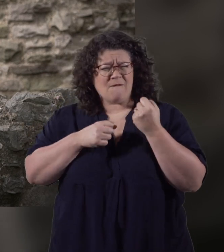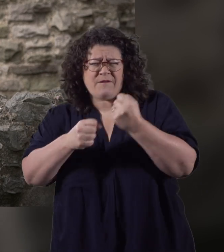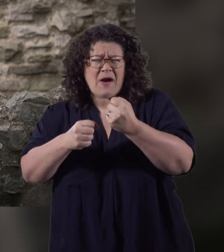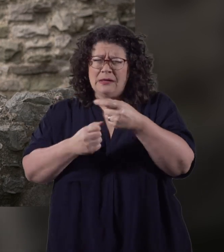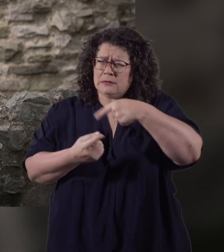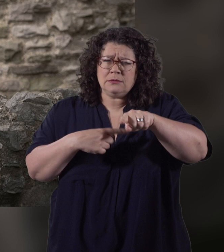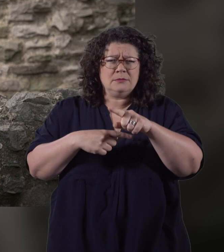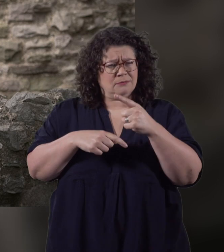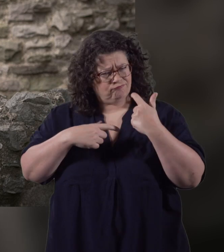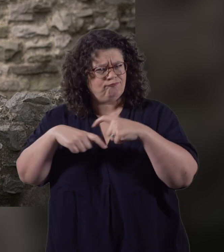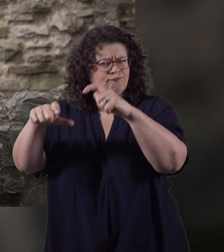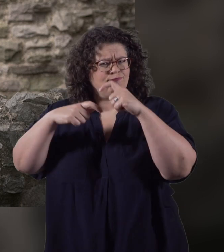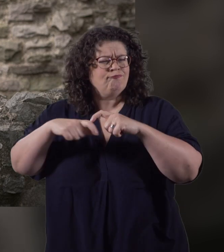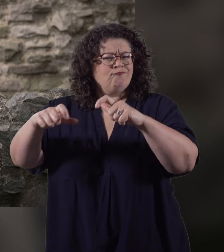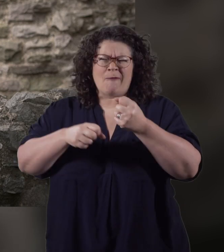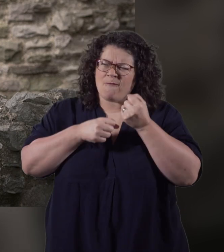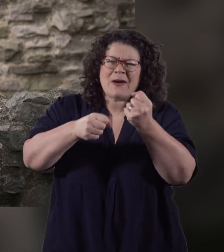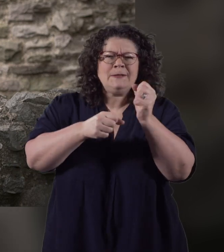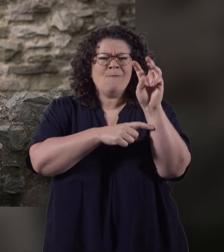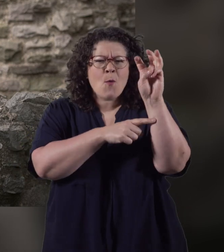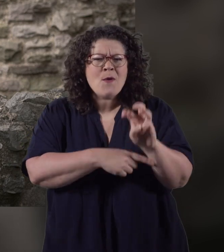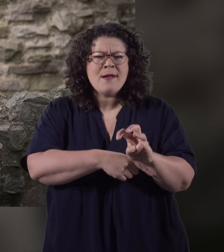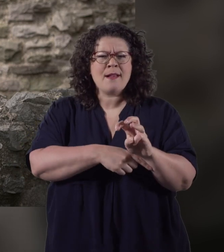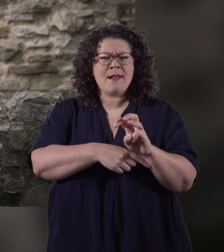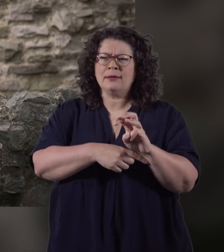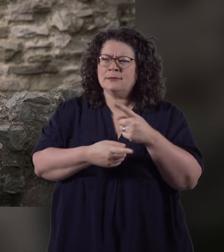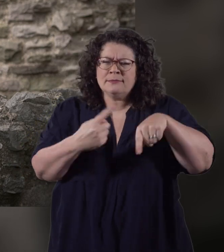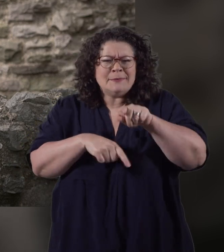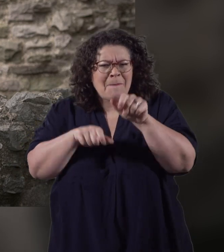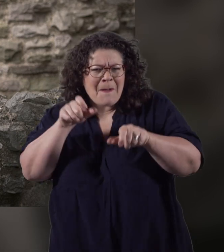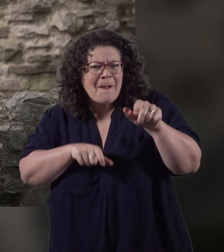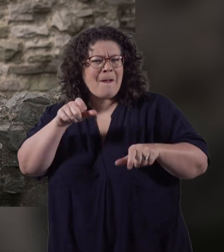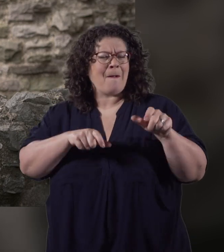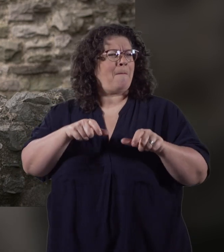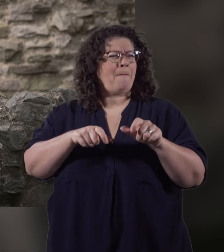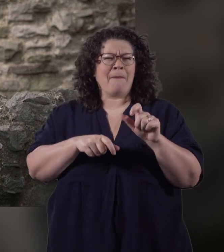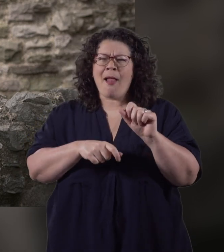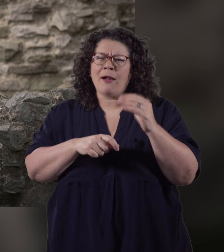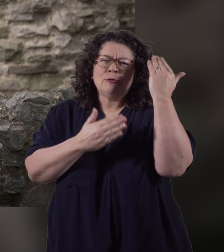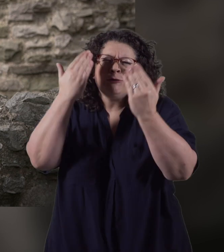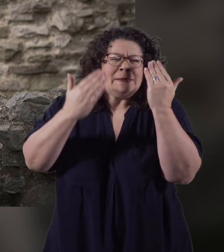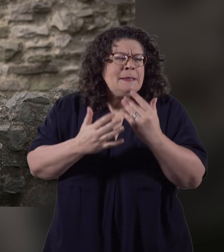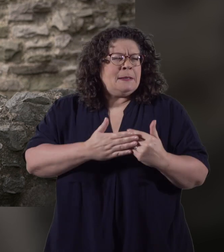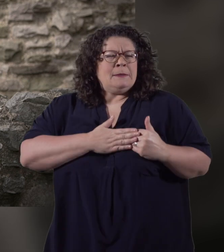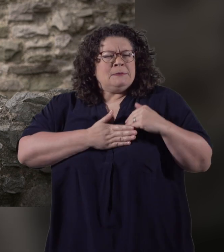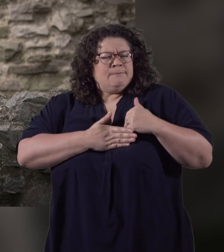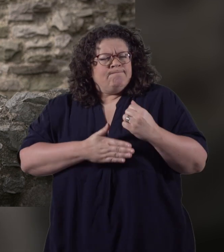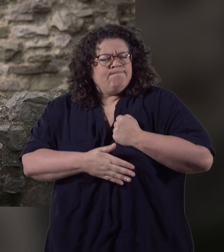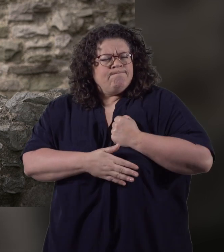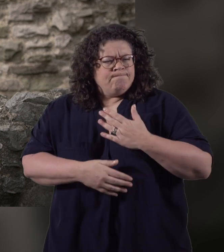fight. A fight for a Wales that holds its people and its dreams to heart